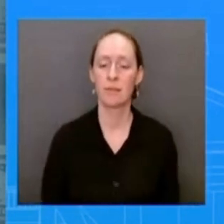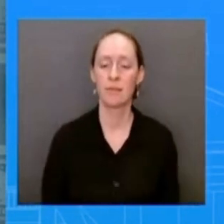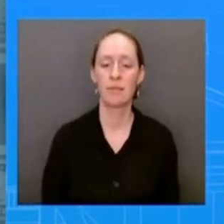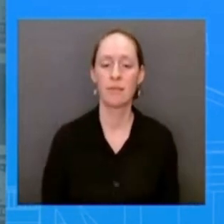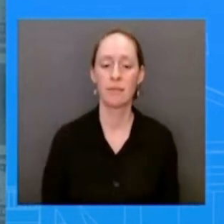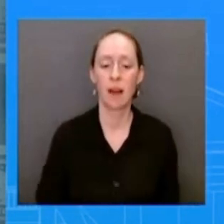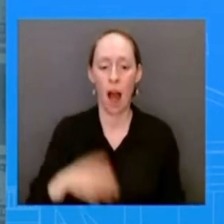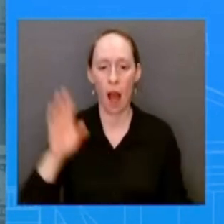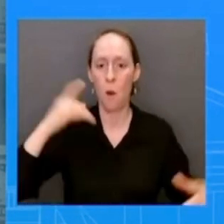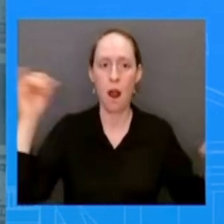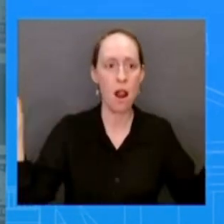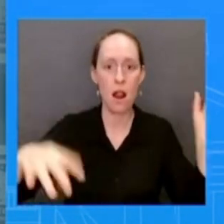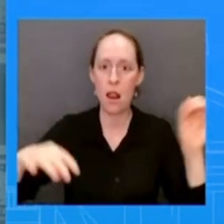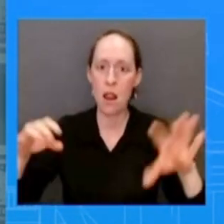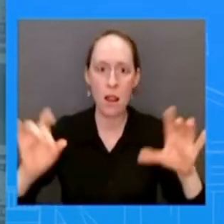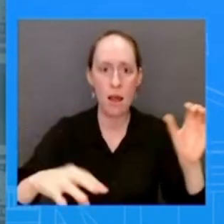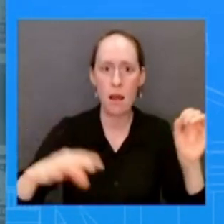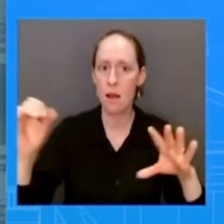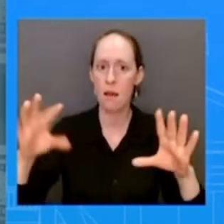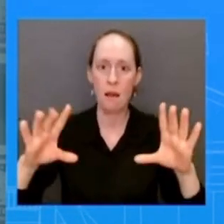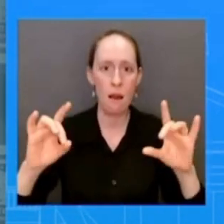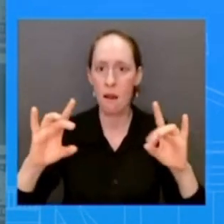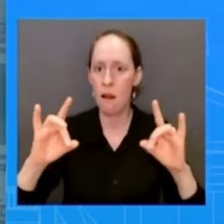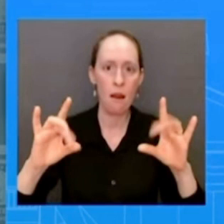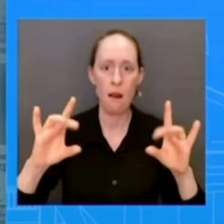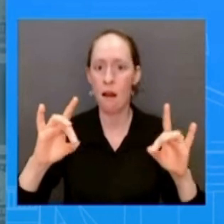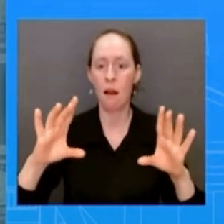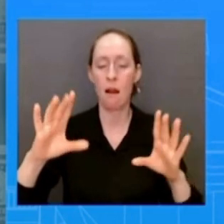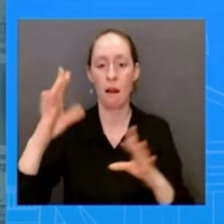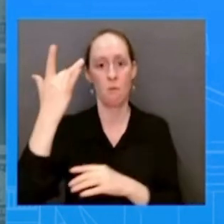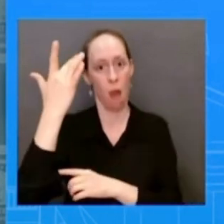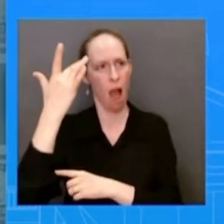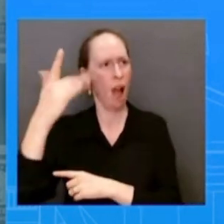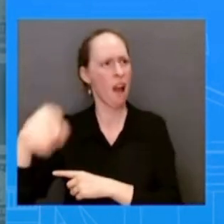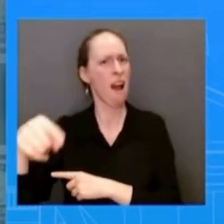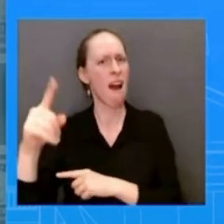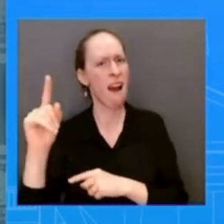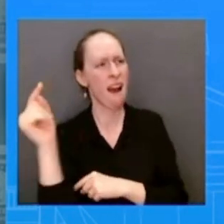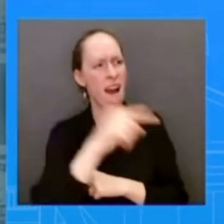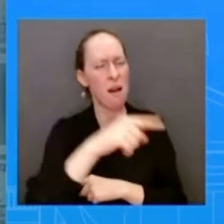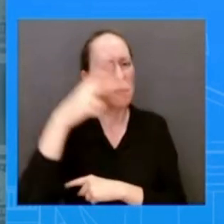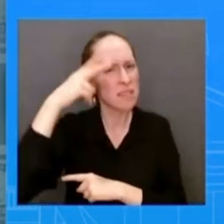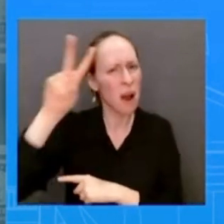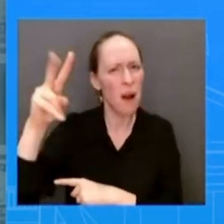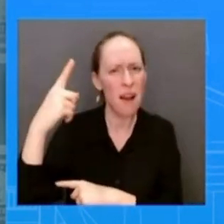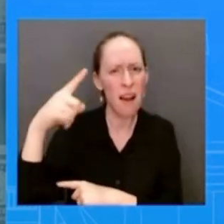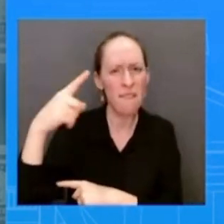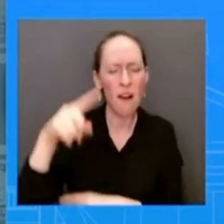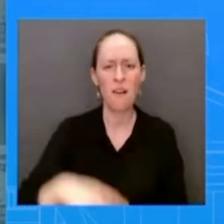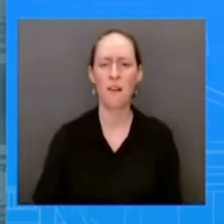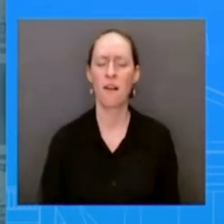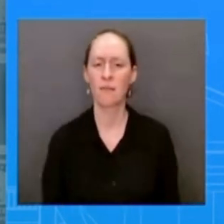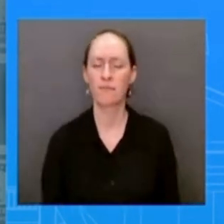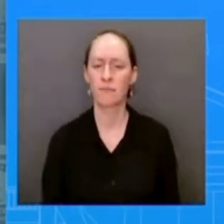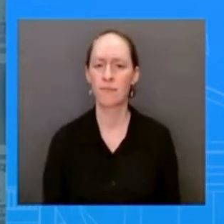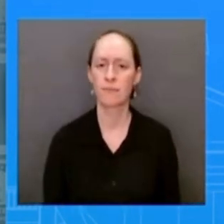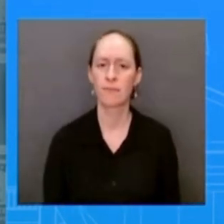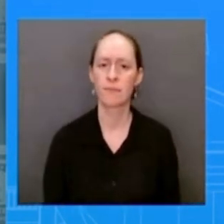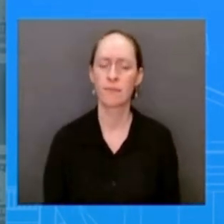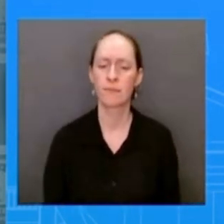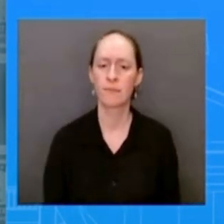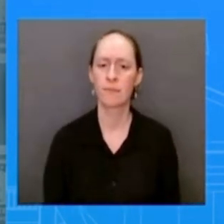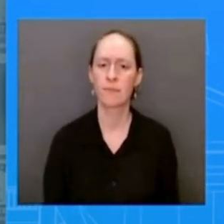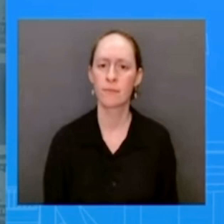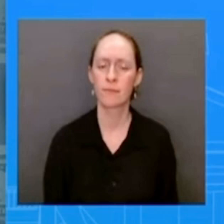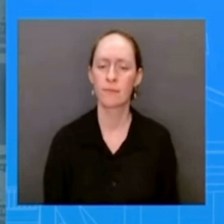i would say the federal law enforcement uh has been in touch um has been you know doing leading this investigation clearly in touch with